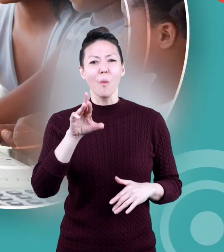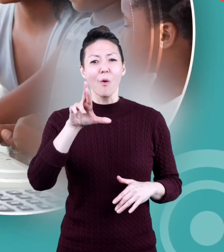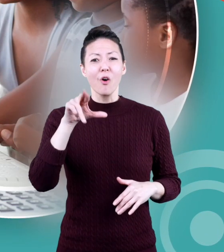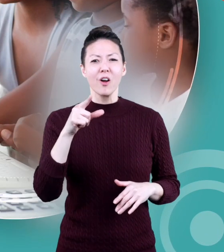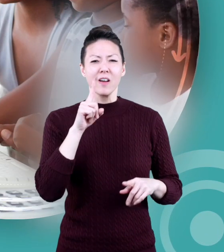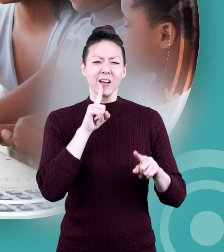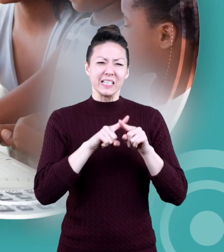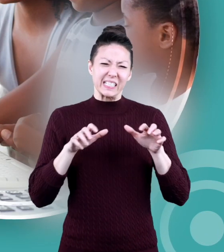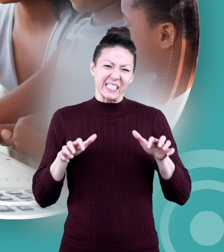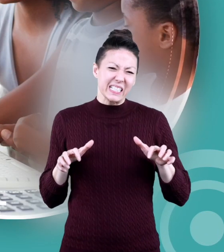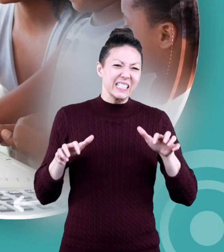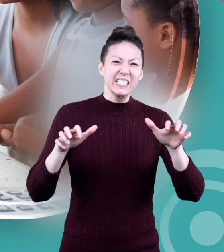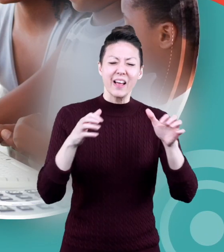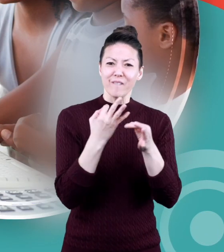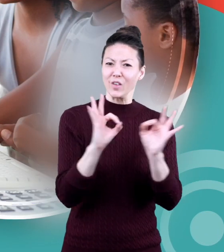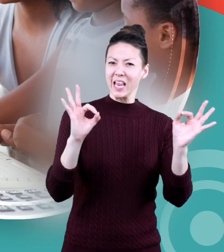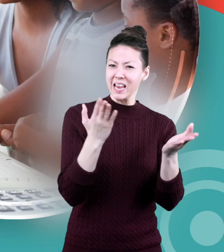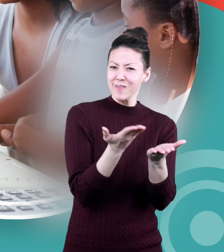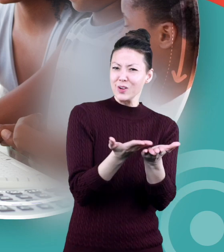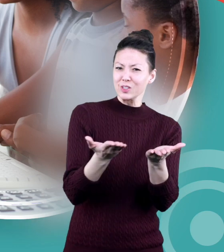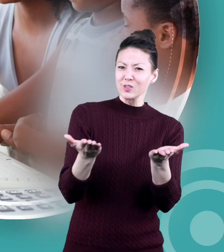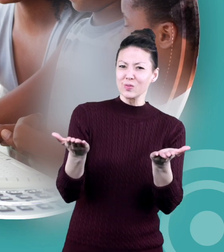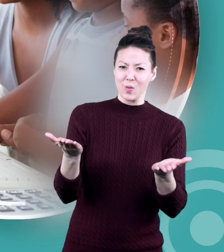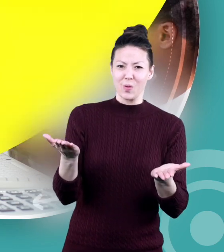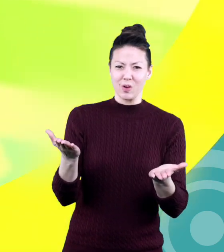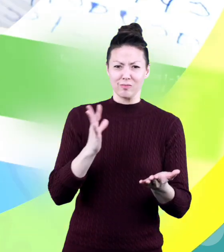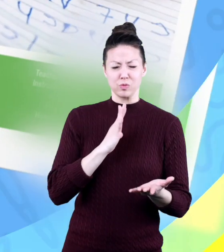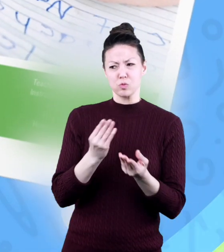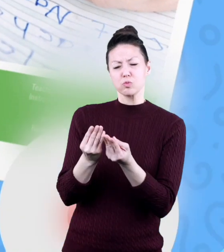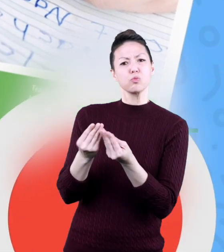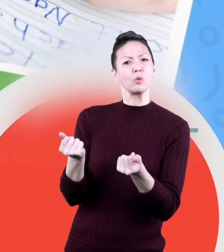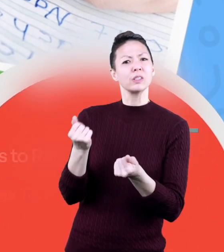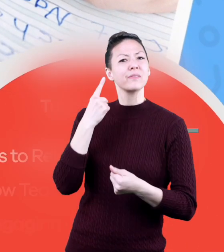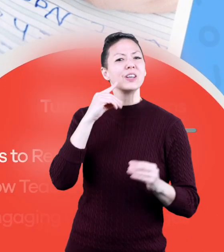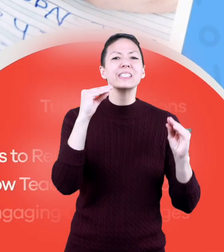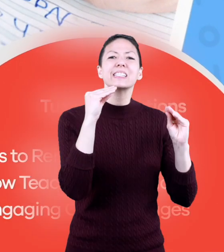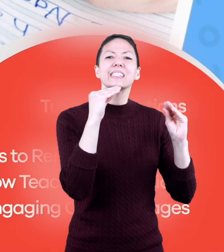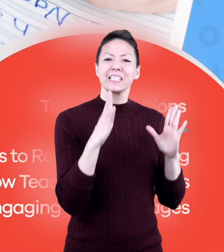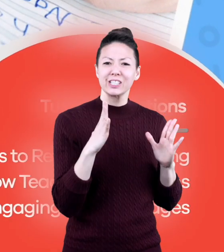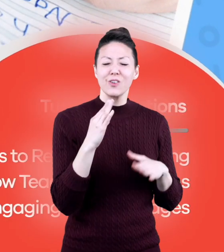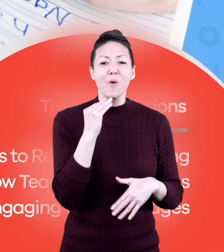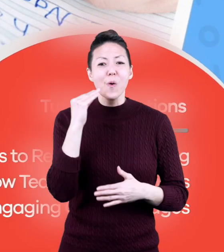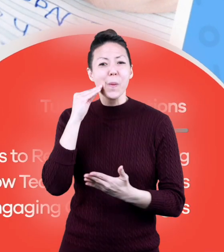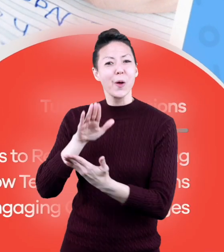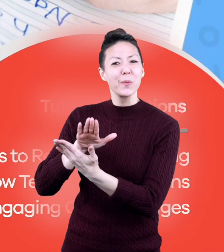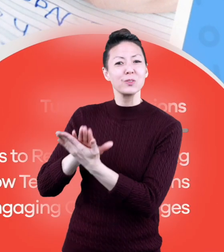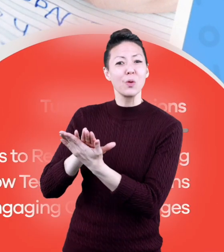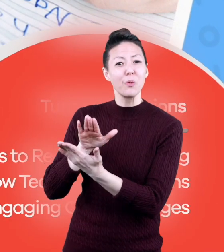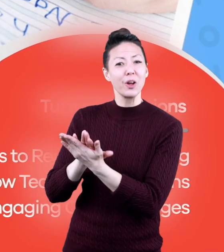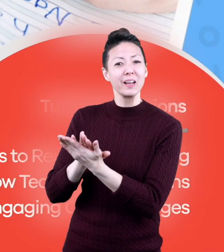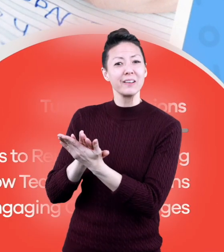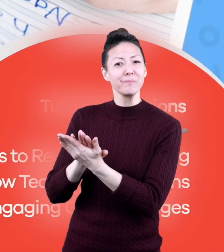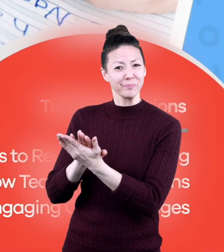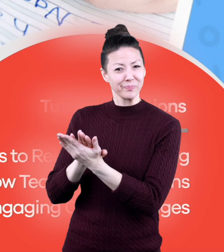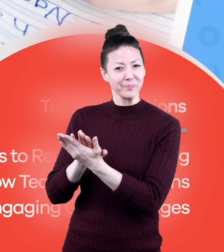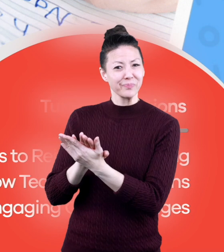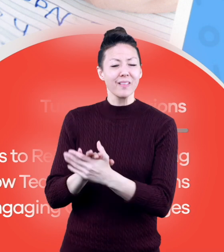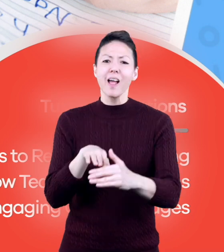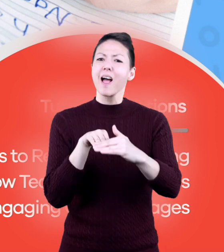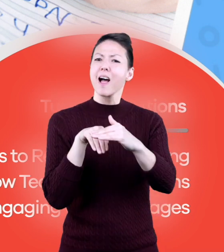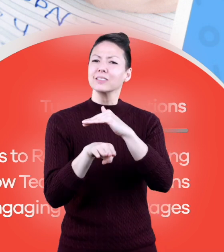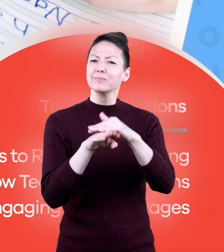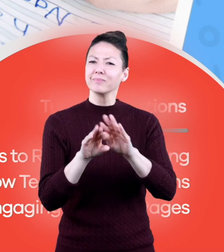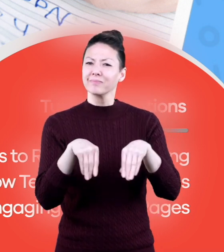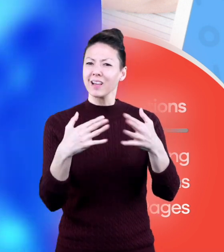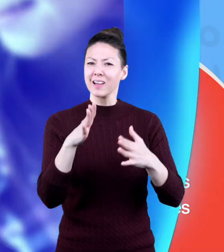.org for thousands of free resources and turnkey solutions for teachers and homeschoolers